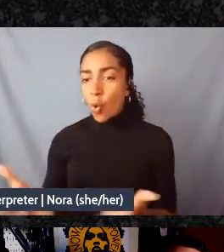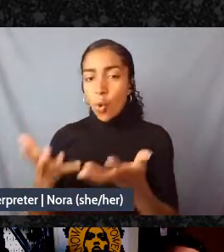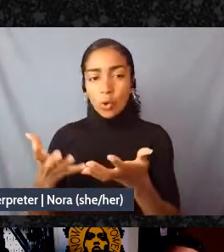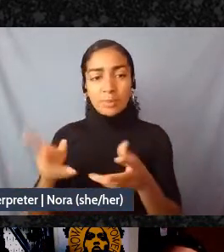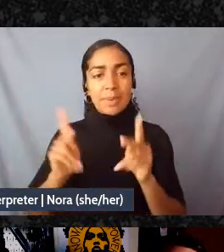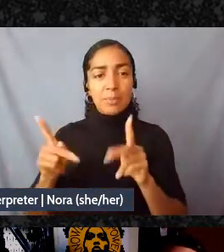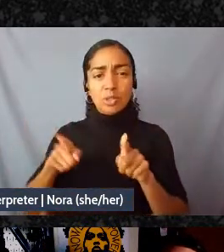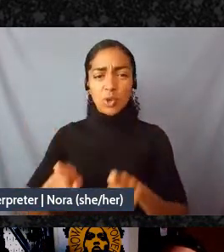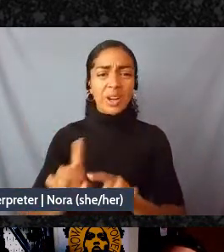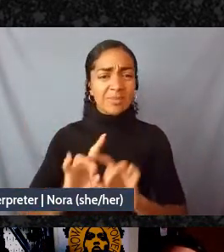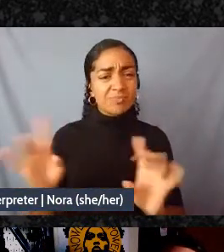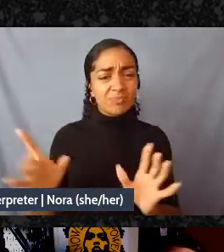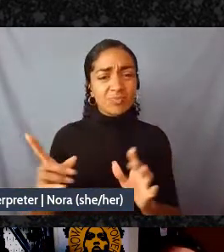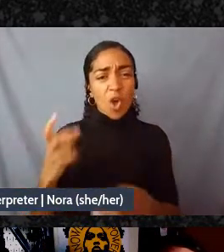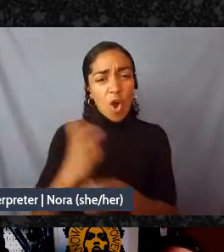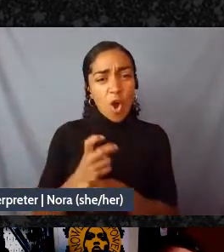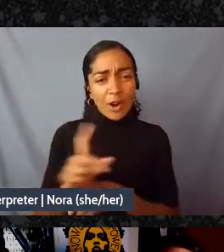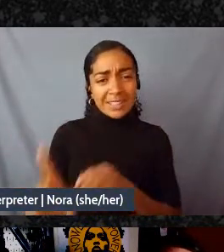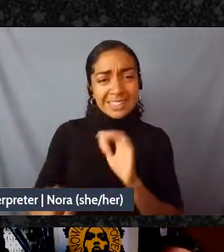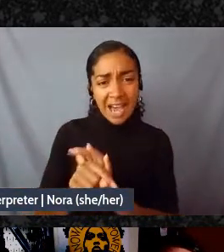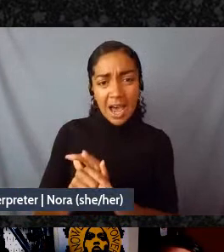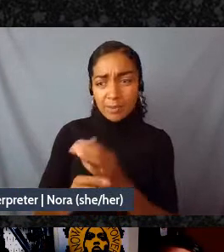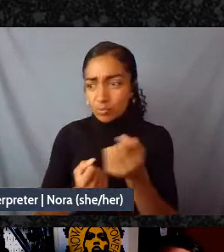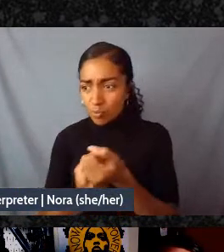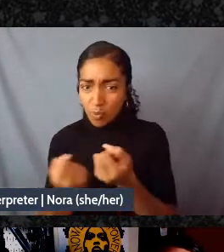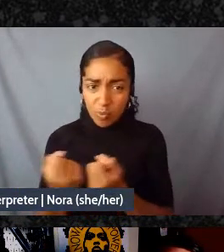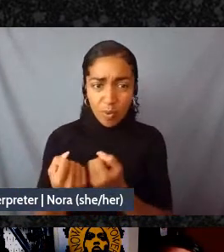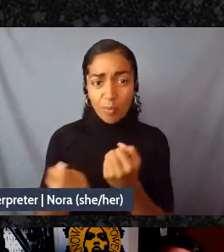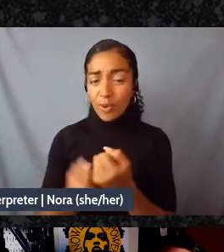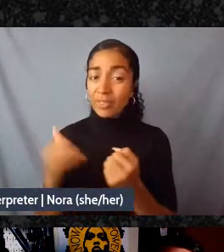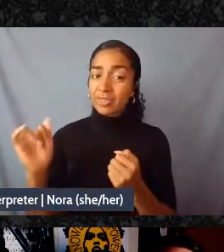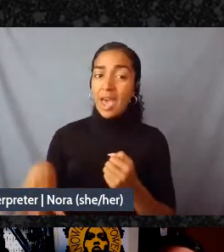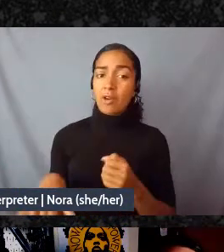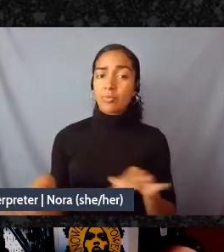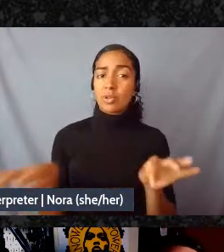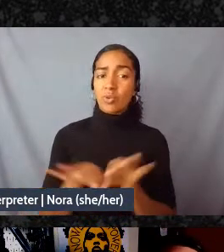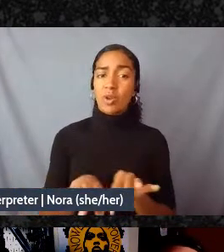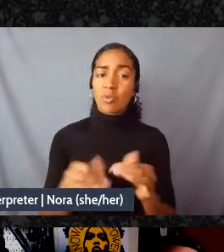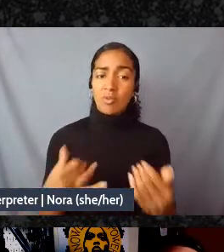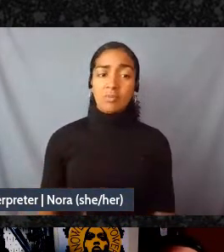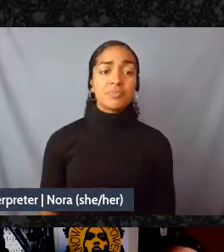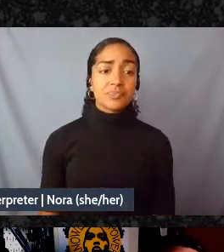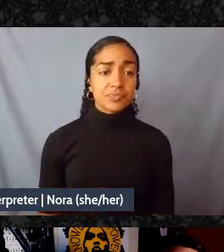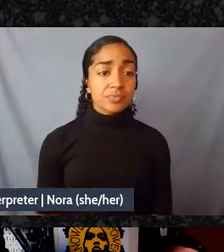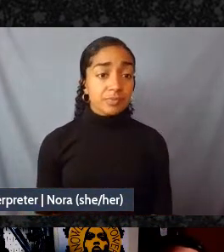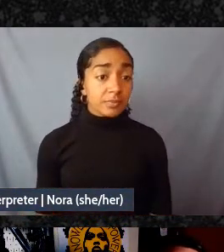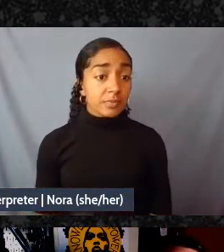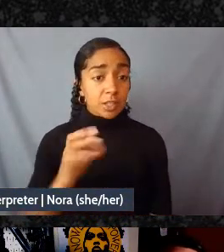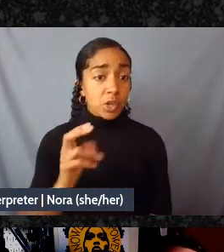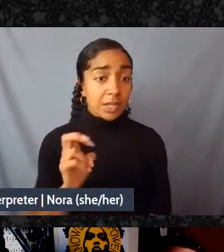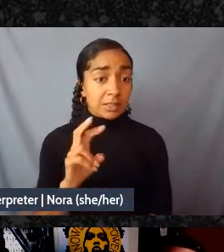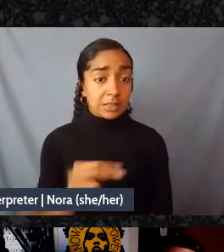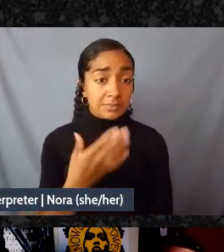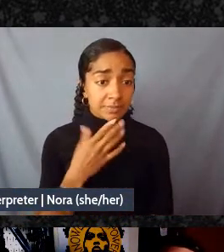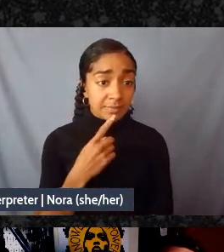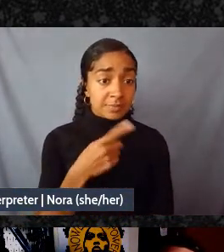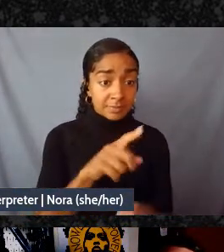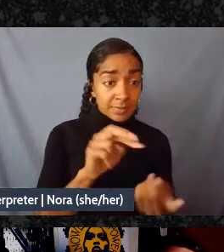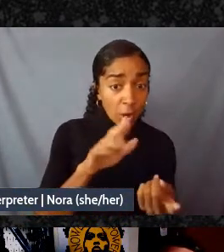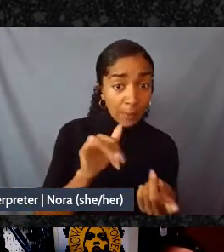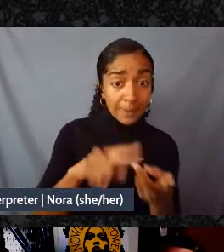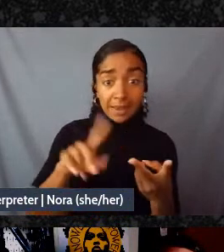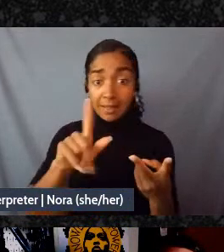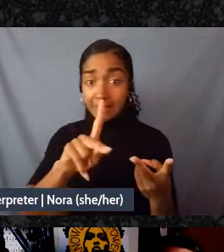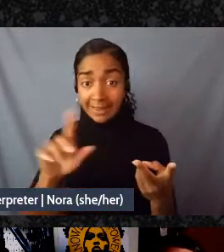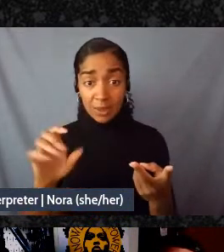Naomi or Klee do you want to jump in as well and respond Klee I was thinking for example of your very pointed